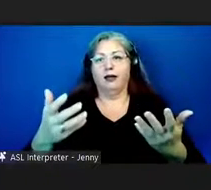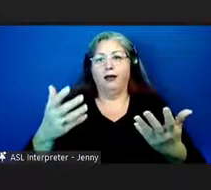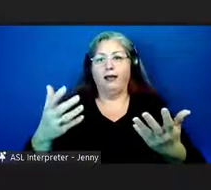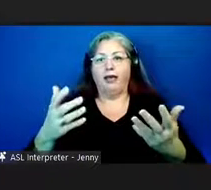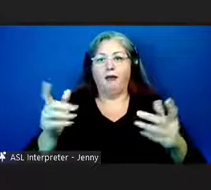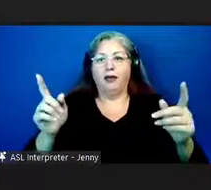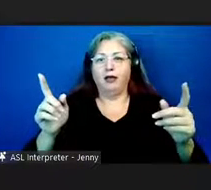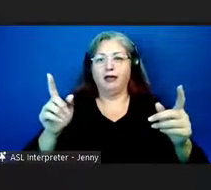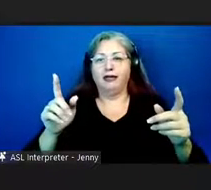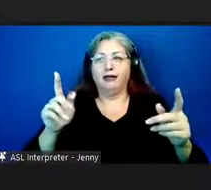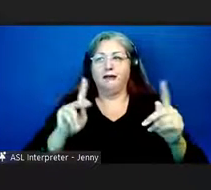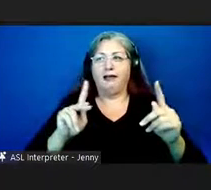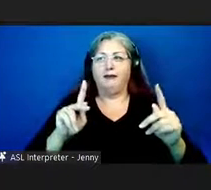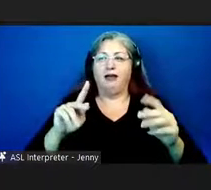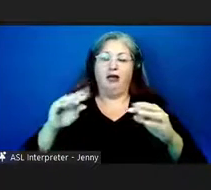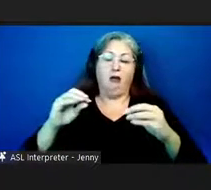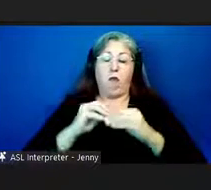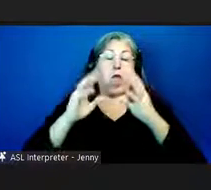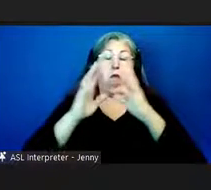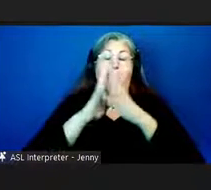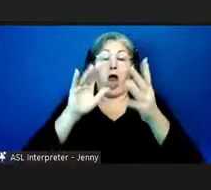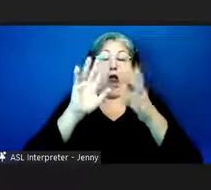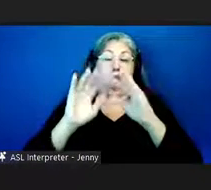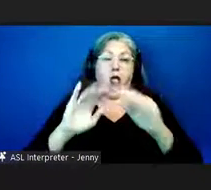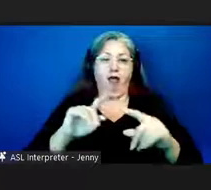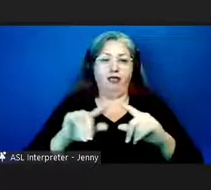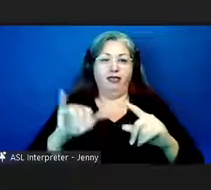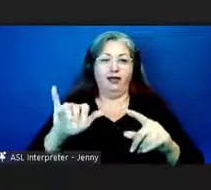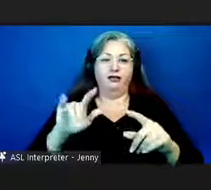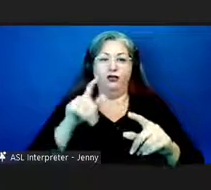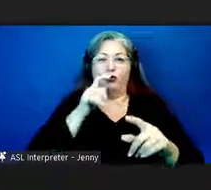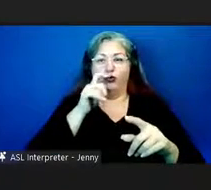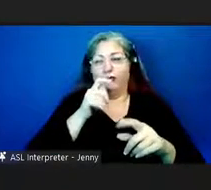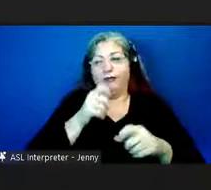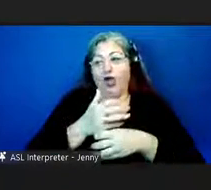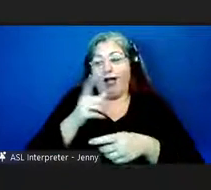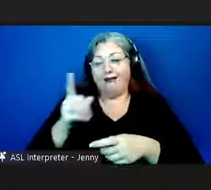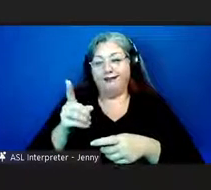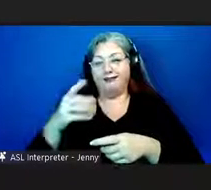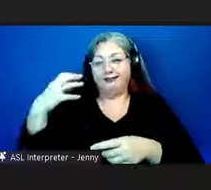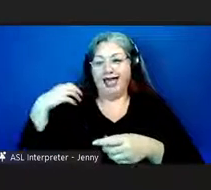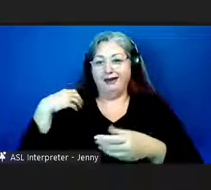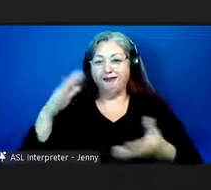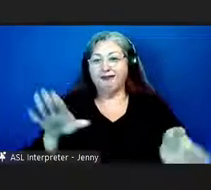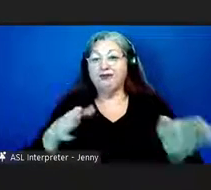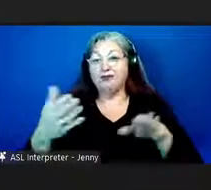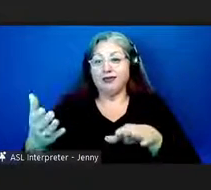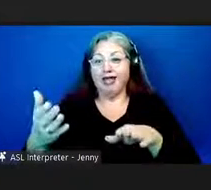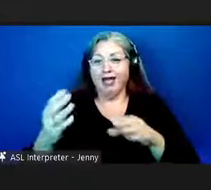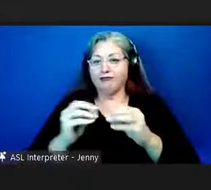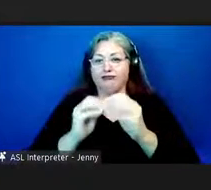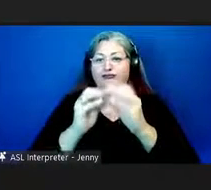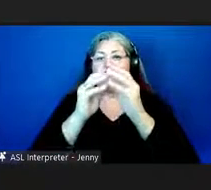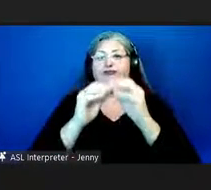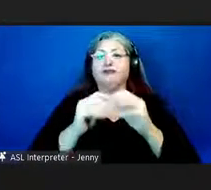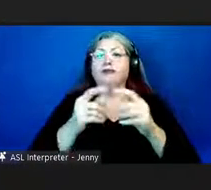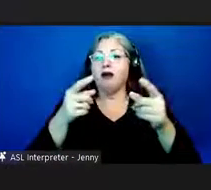a little skirmish that put an end to mr cook's life captain cook's life occurred